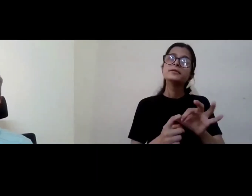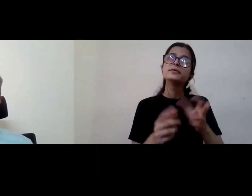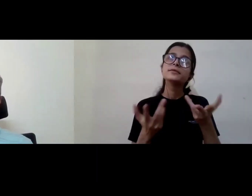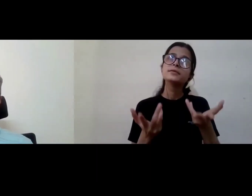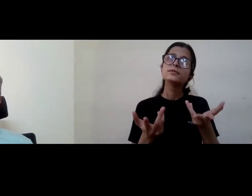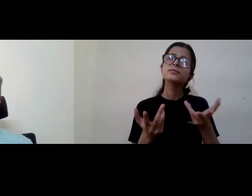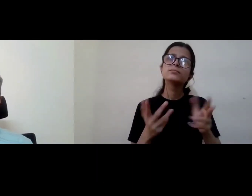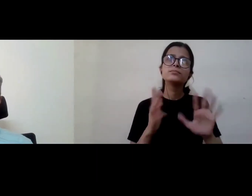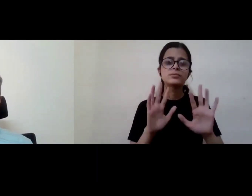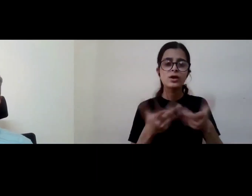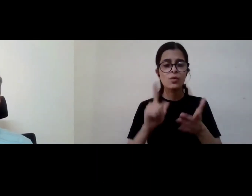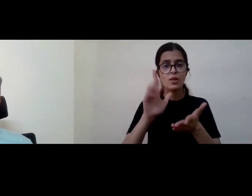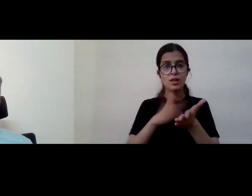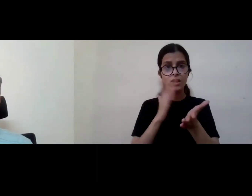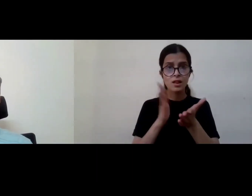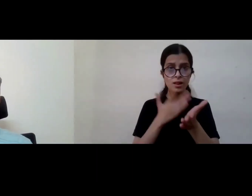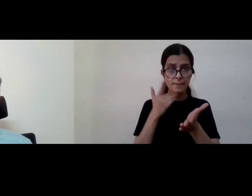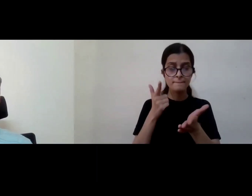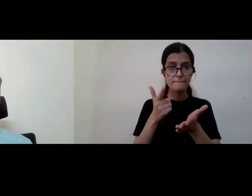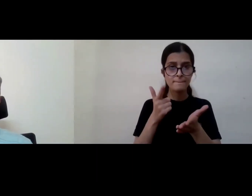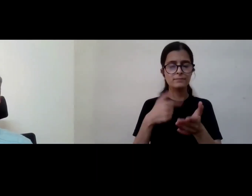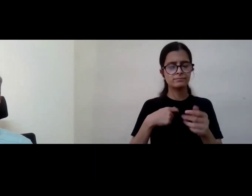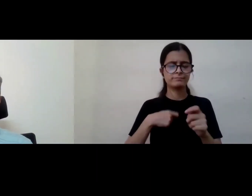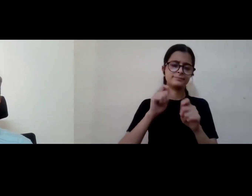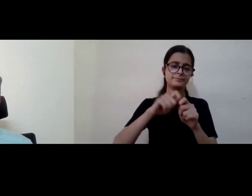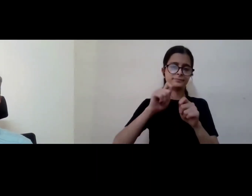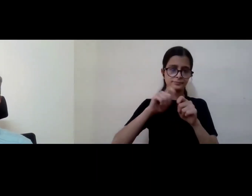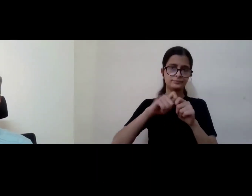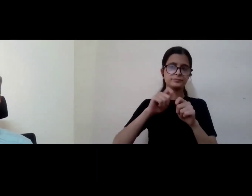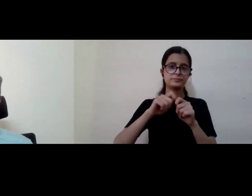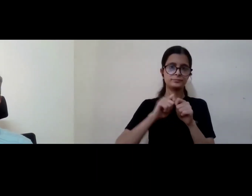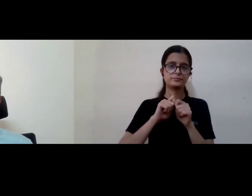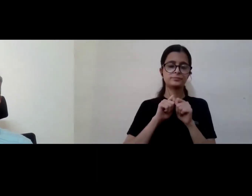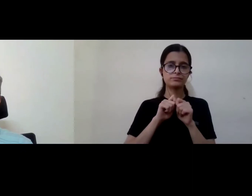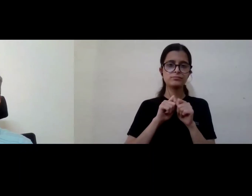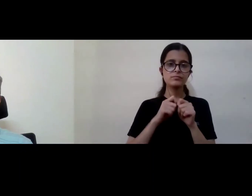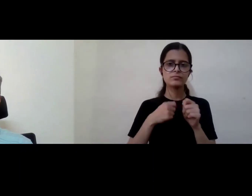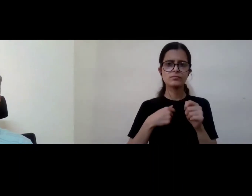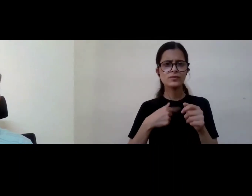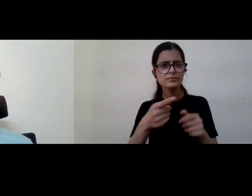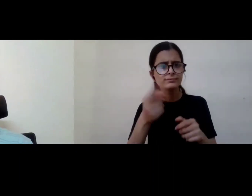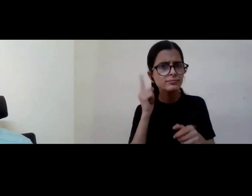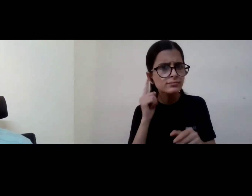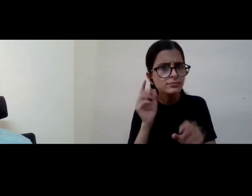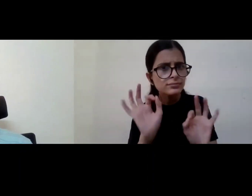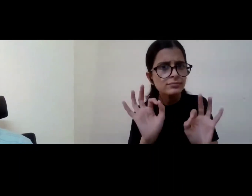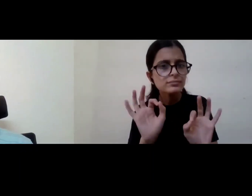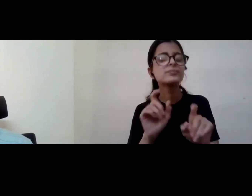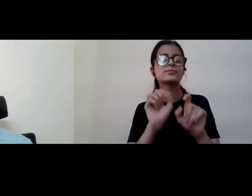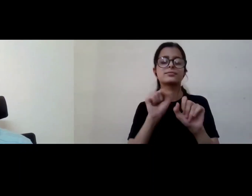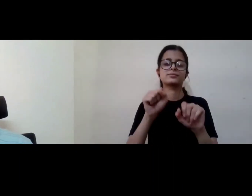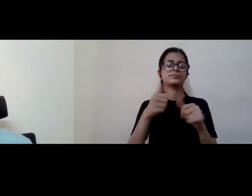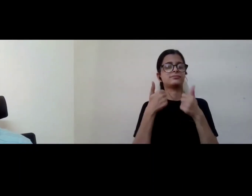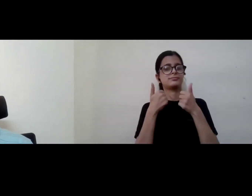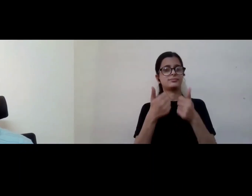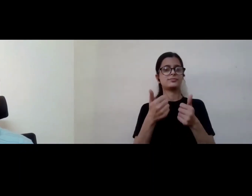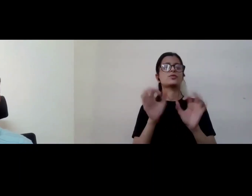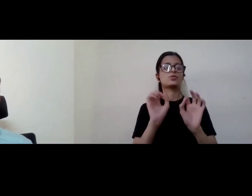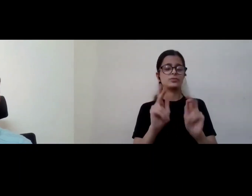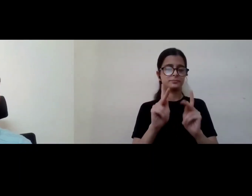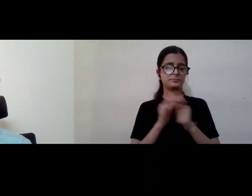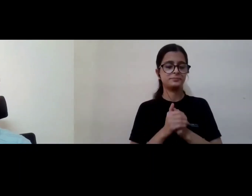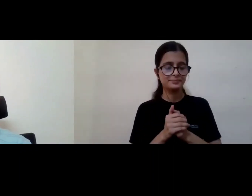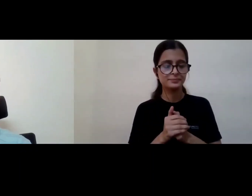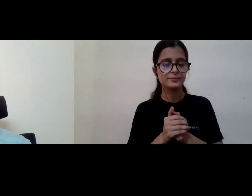how a library like uh i'm working uh can you hear me sir yes sir yes sir okay uh